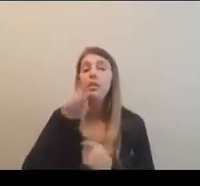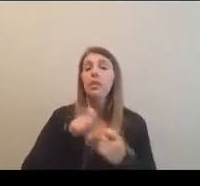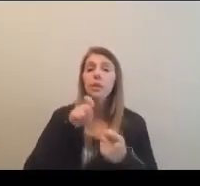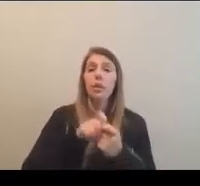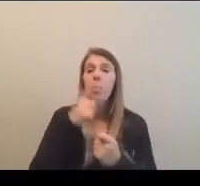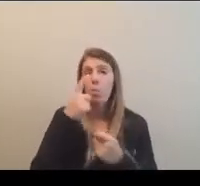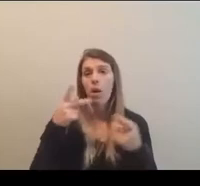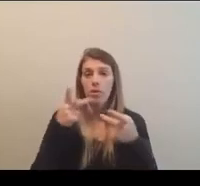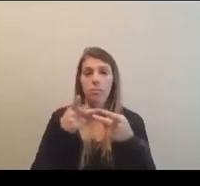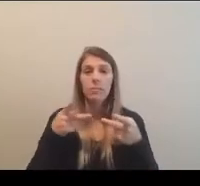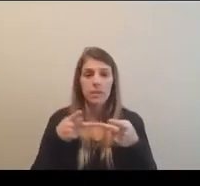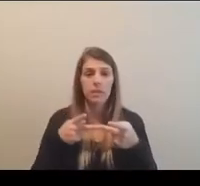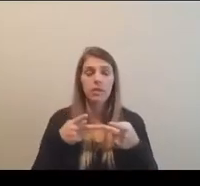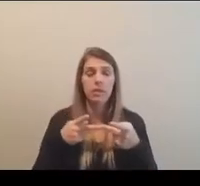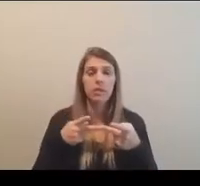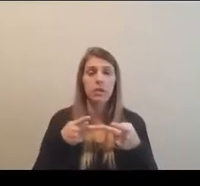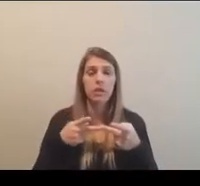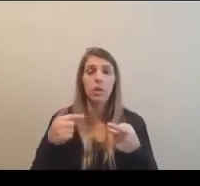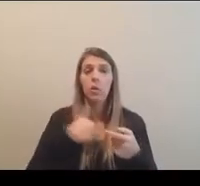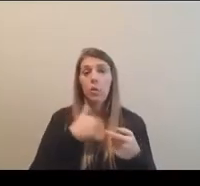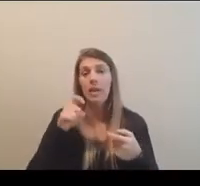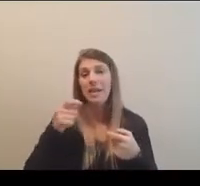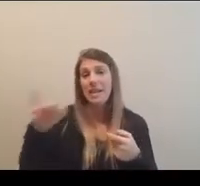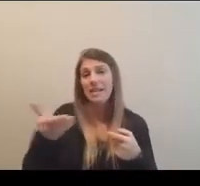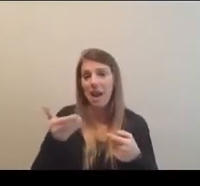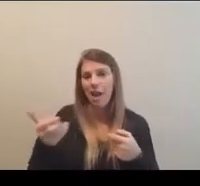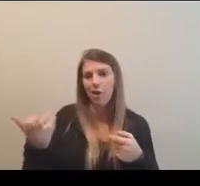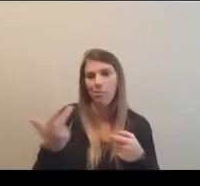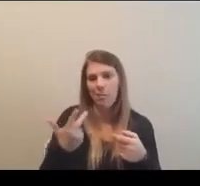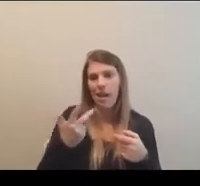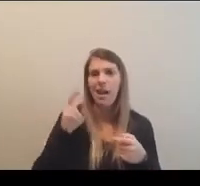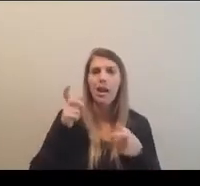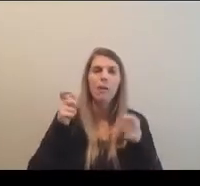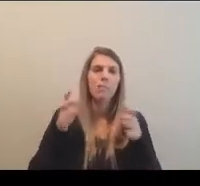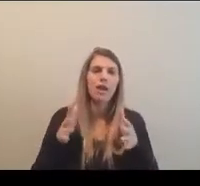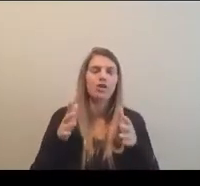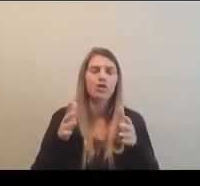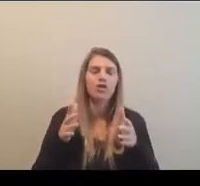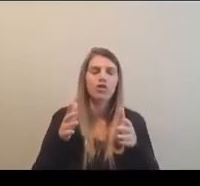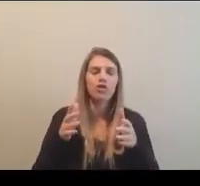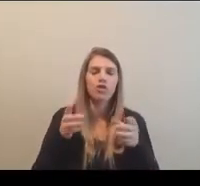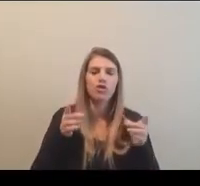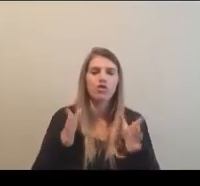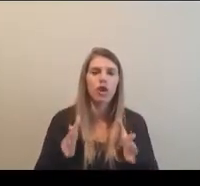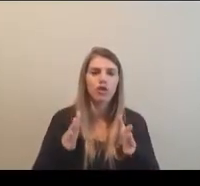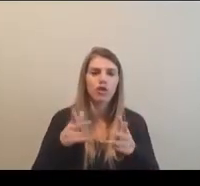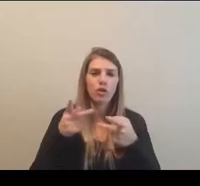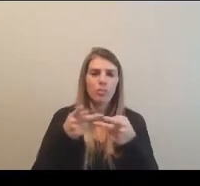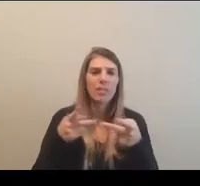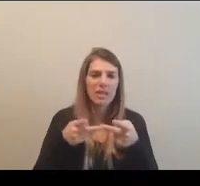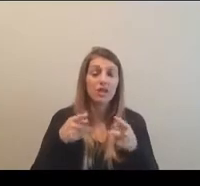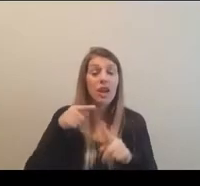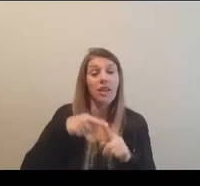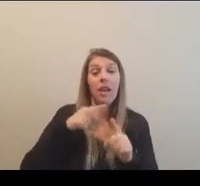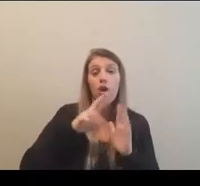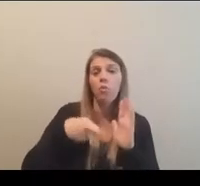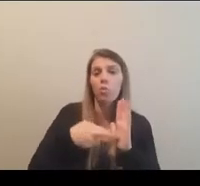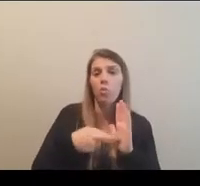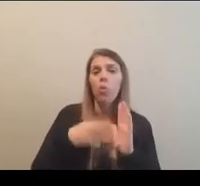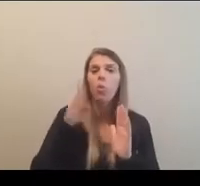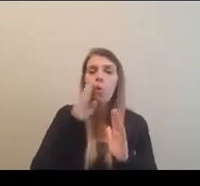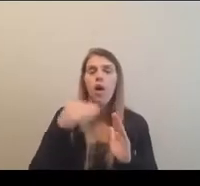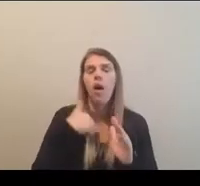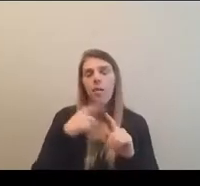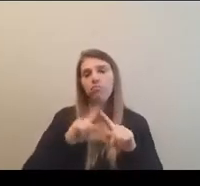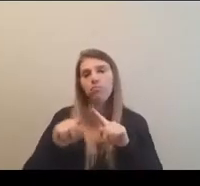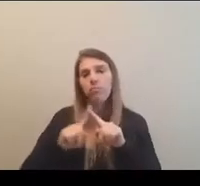positions that we are, uh, hiring back, if you will, is a managing director position. And that role will assume a number of